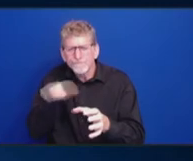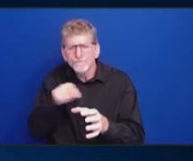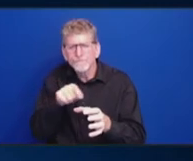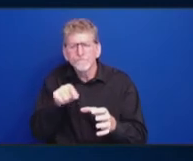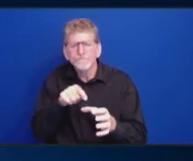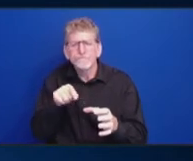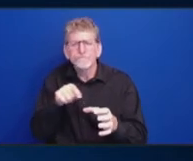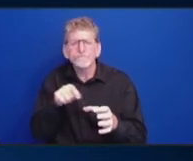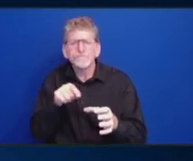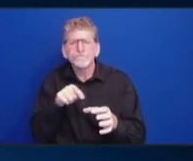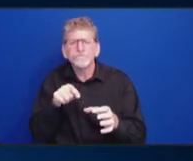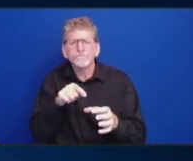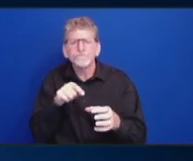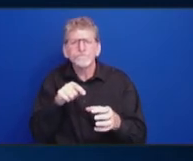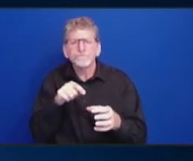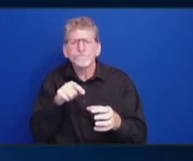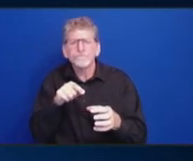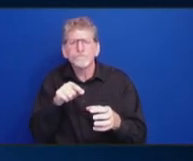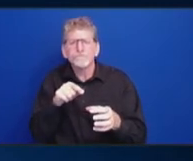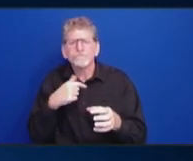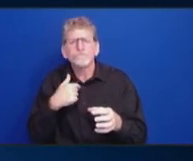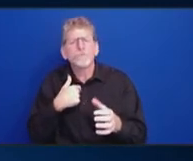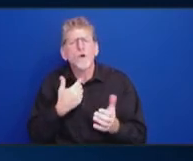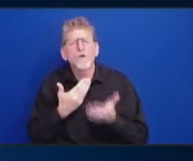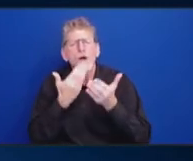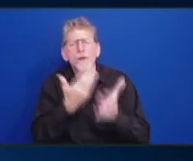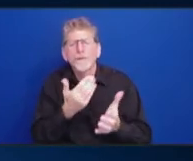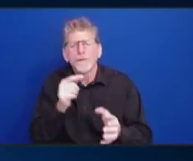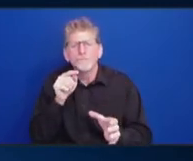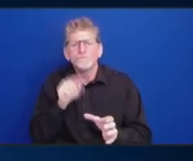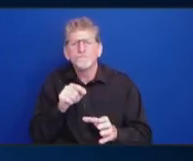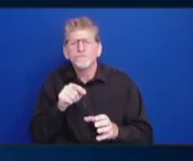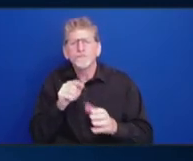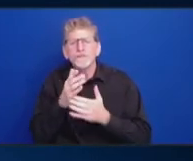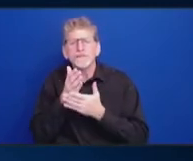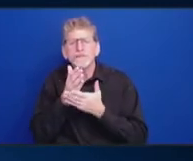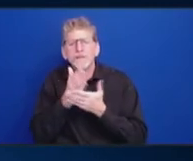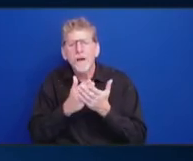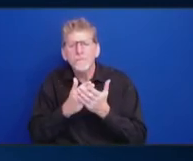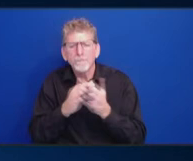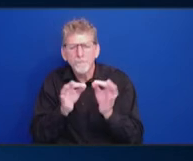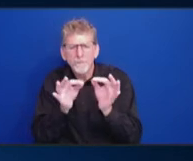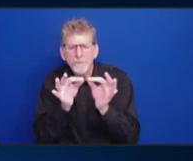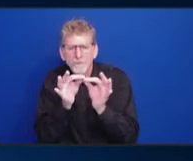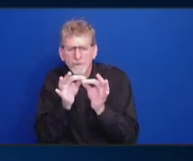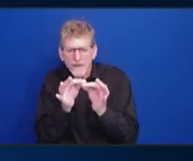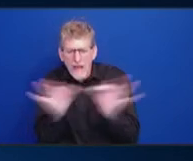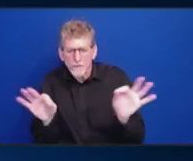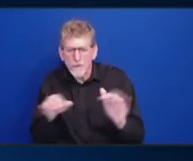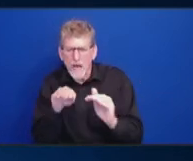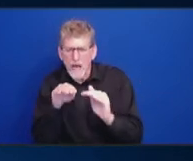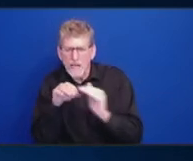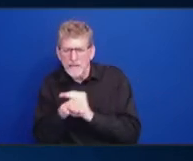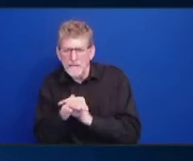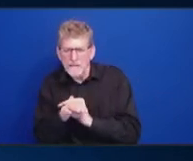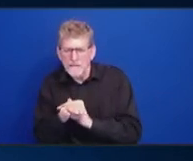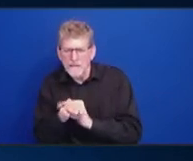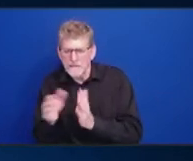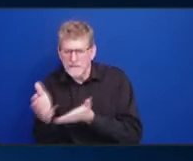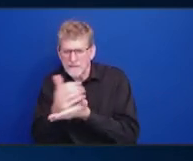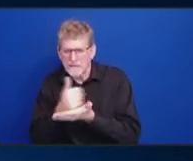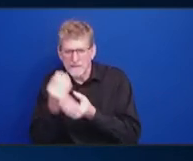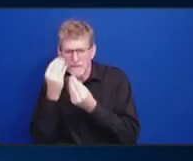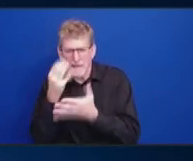I would recommend that some of the language access issues and data collection, you know, there's a lot of